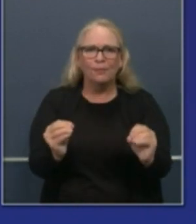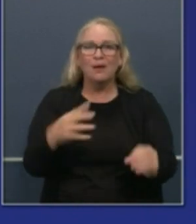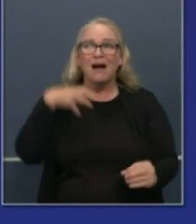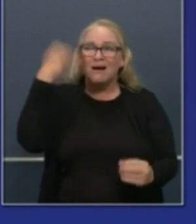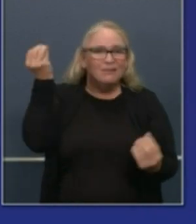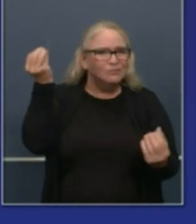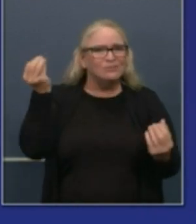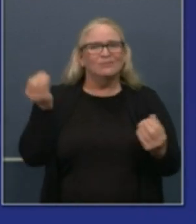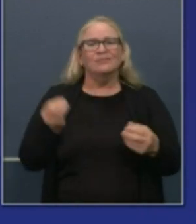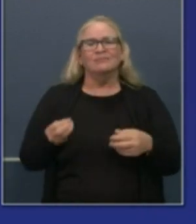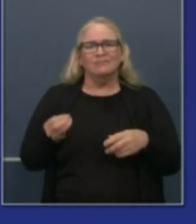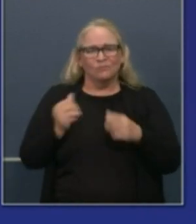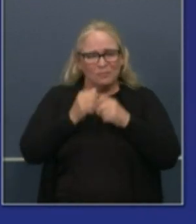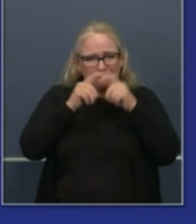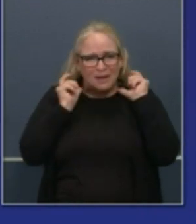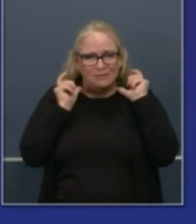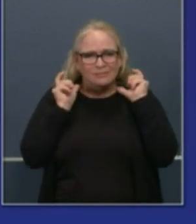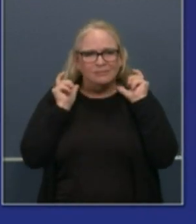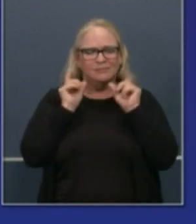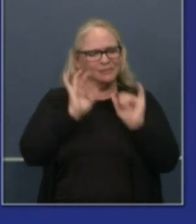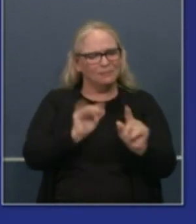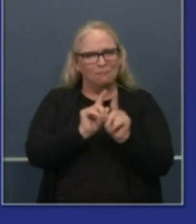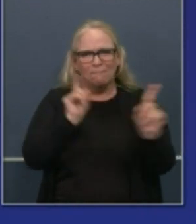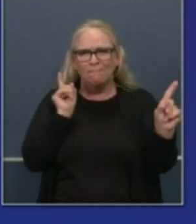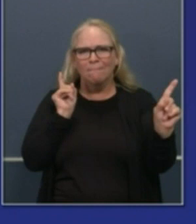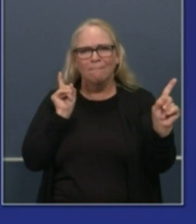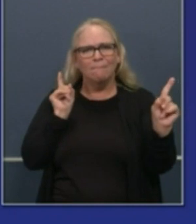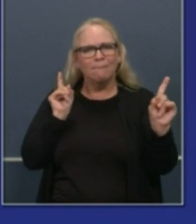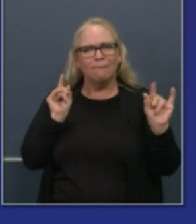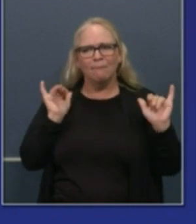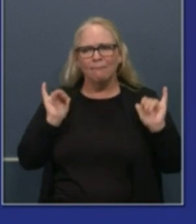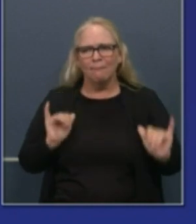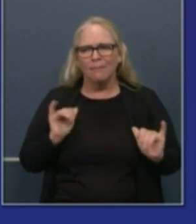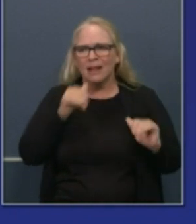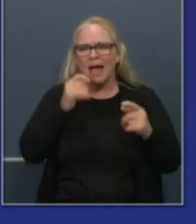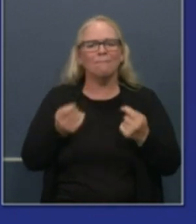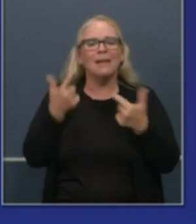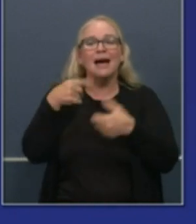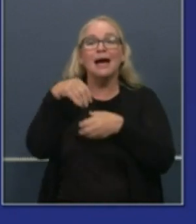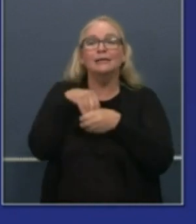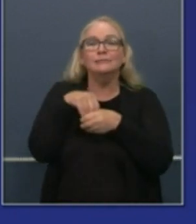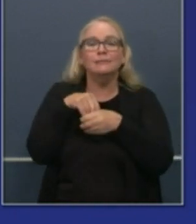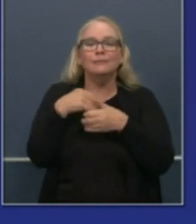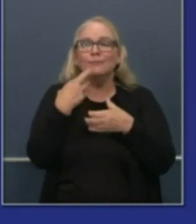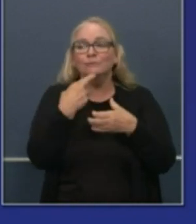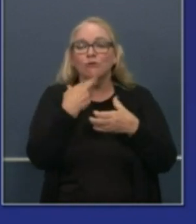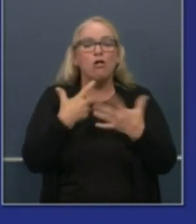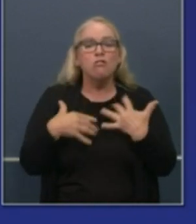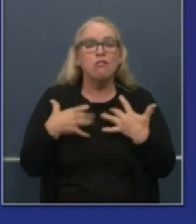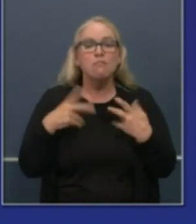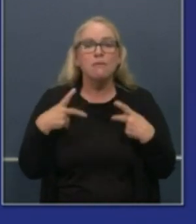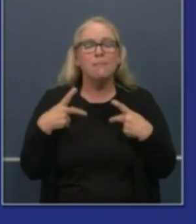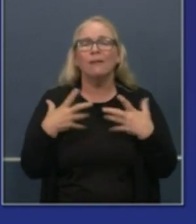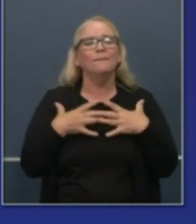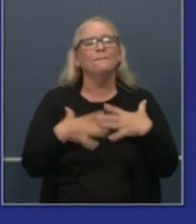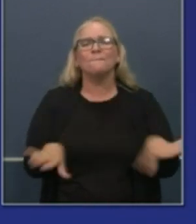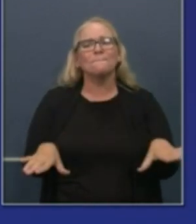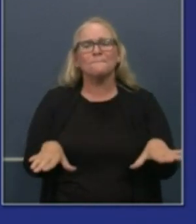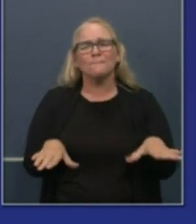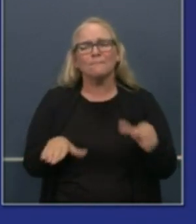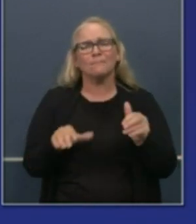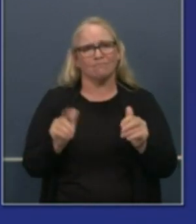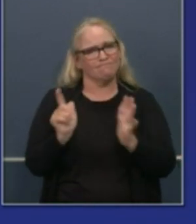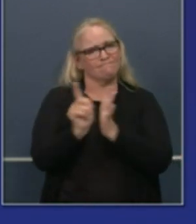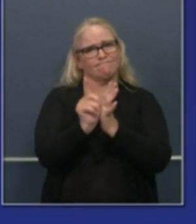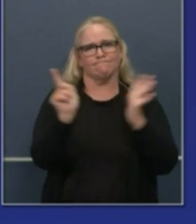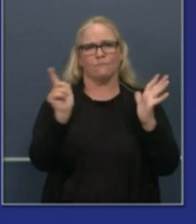wear face coverings. So that gives you a sense of where we are in ICU admissions. Let's get closer to what our total capacity is within